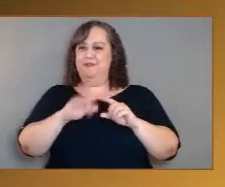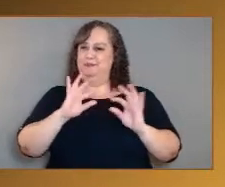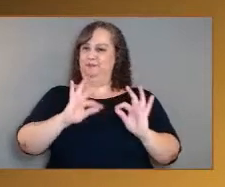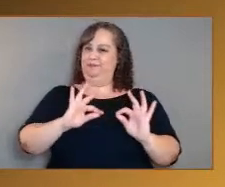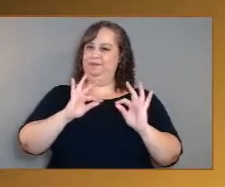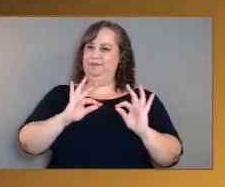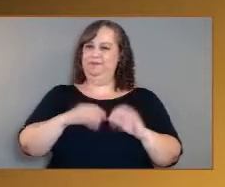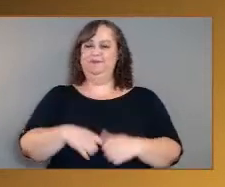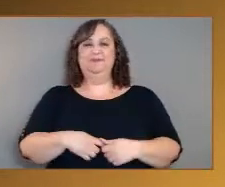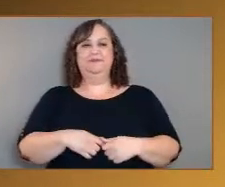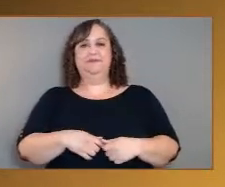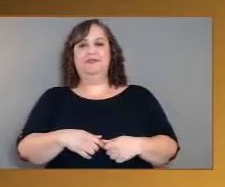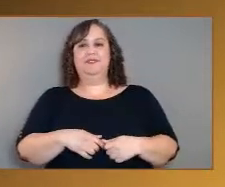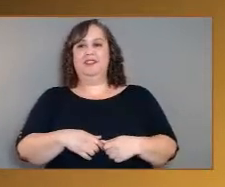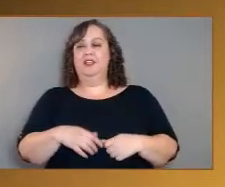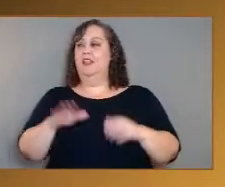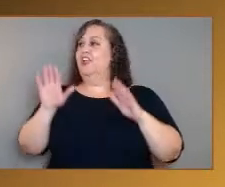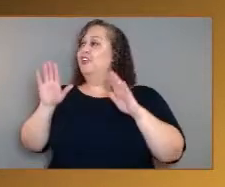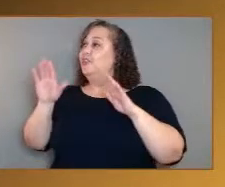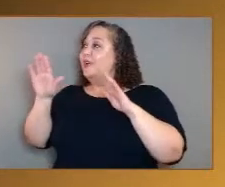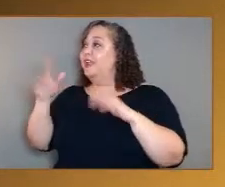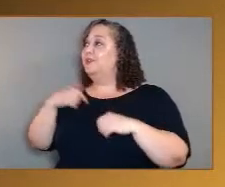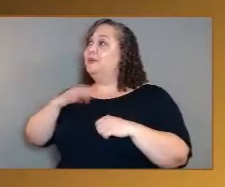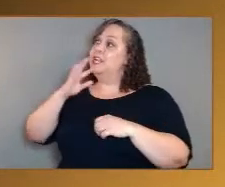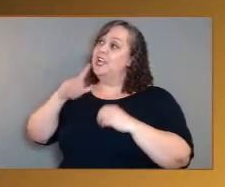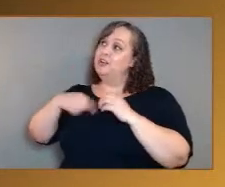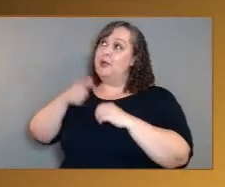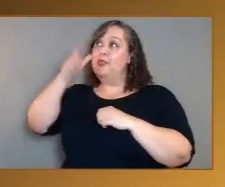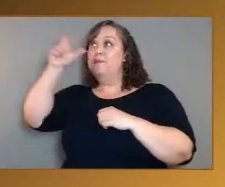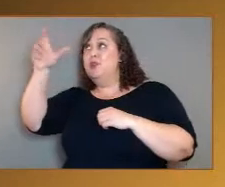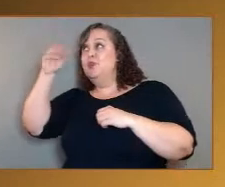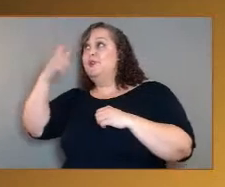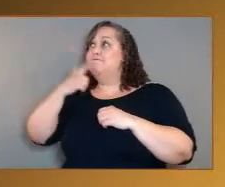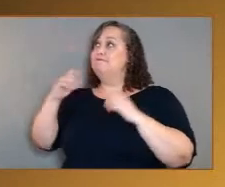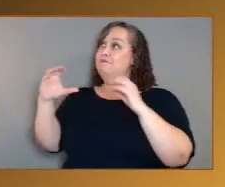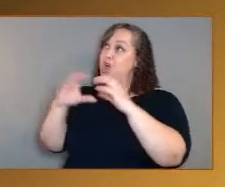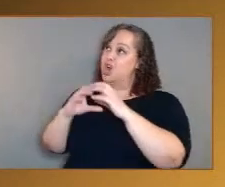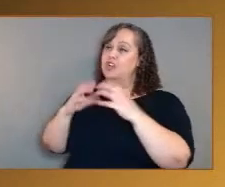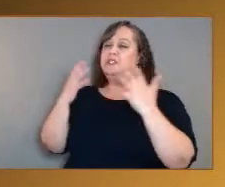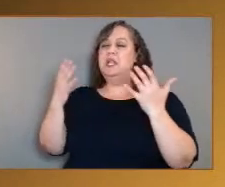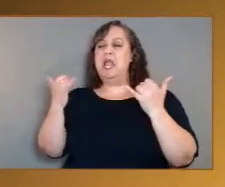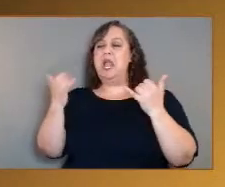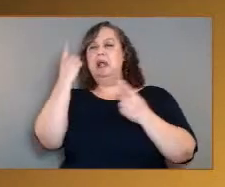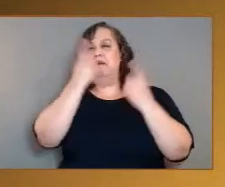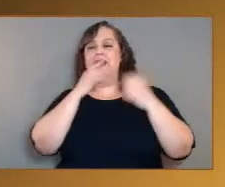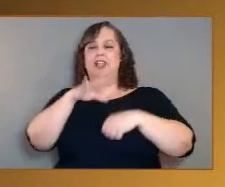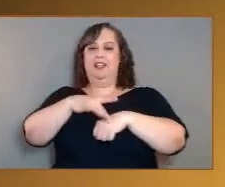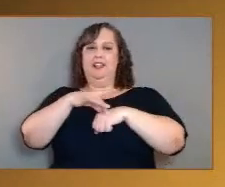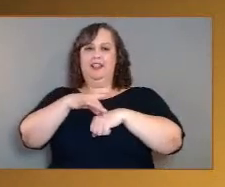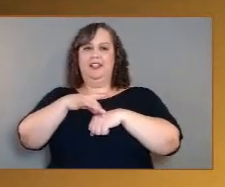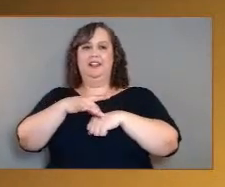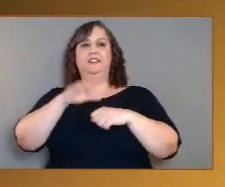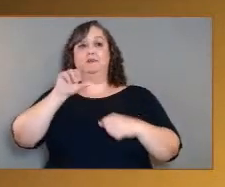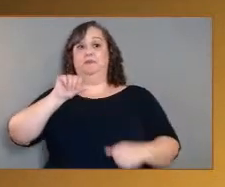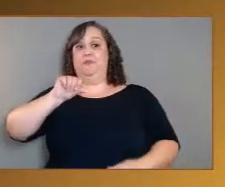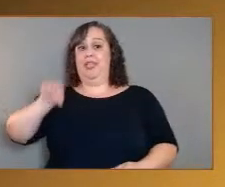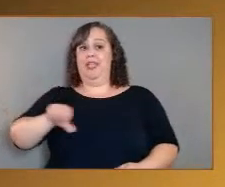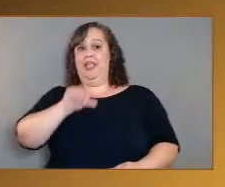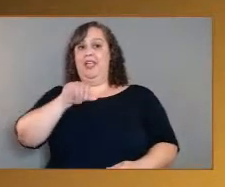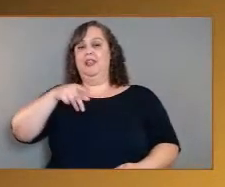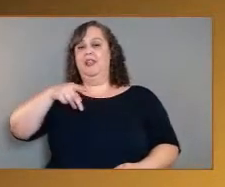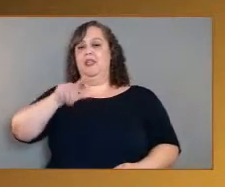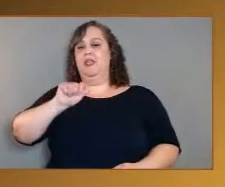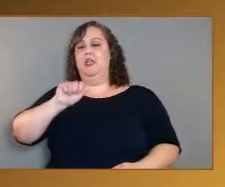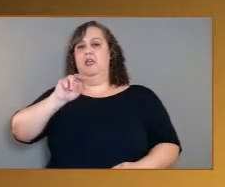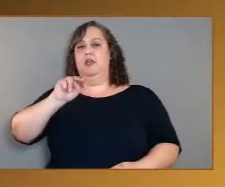Great. Well, we're talking about the Moon and Mars. Let's bring it back down to Earth. At Planthony C on Twitter asks, what sort of